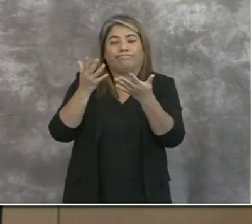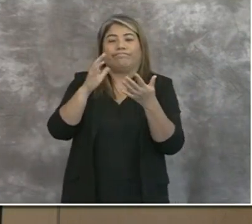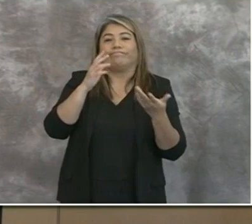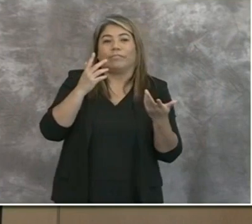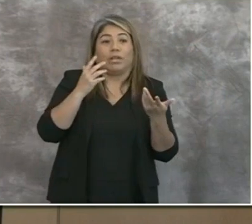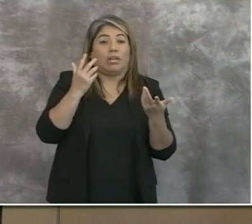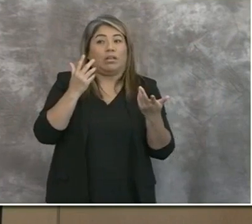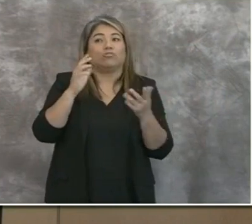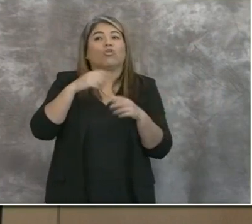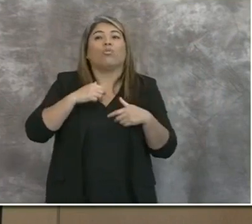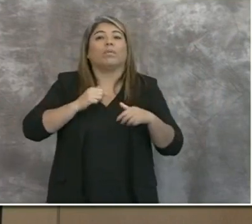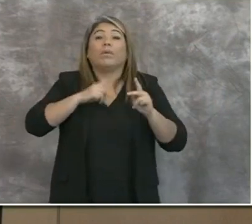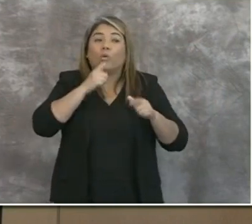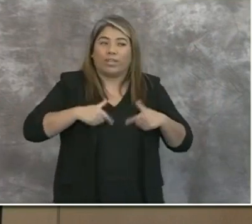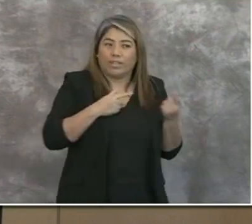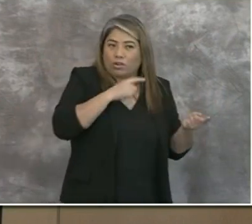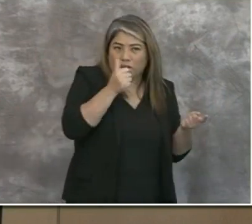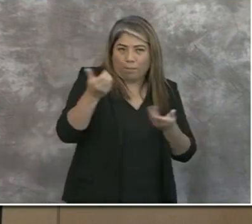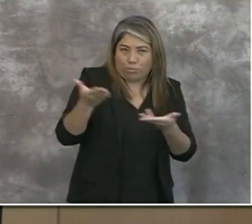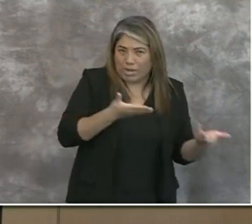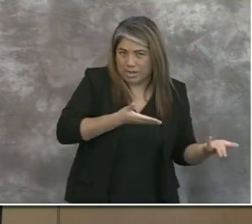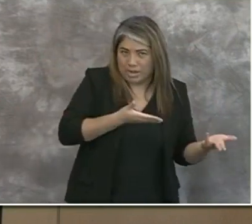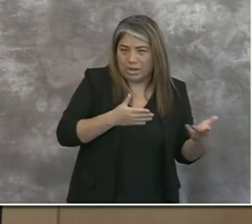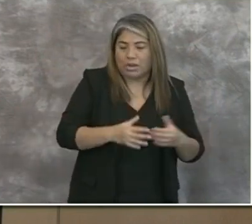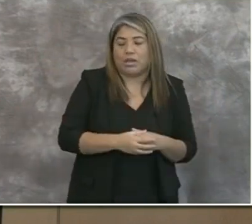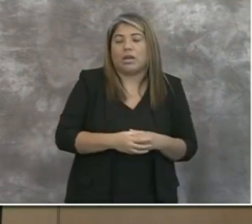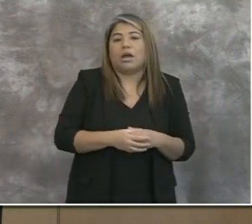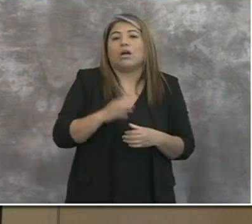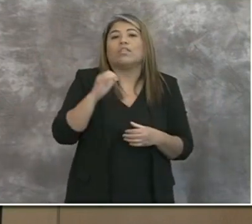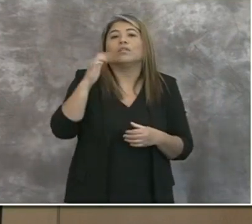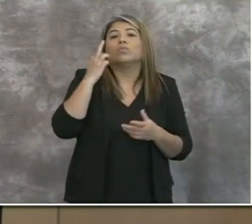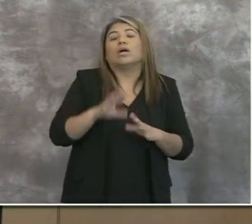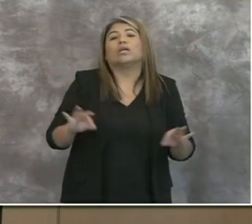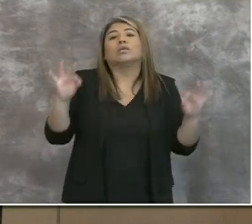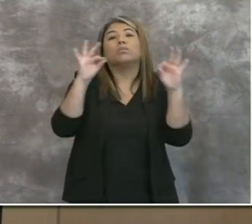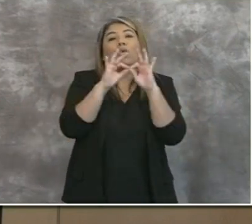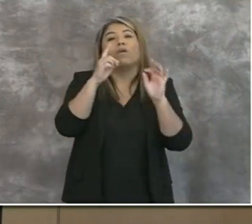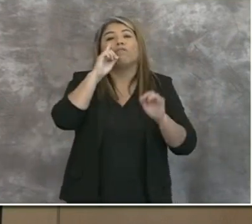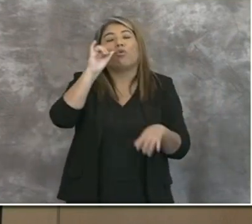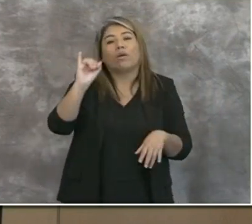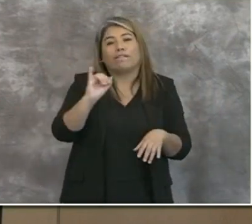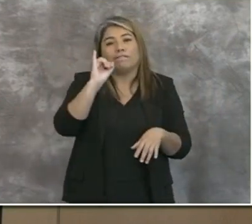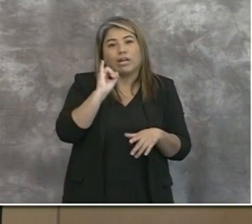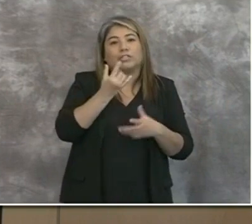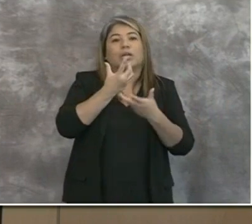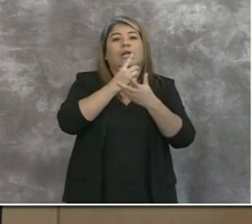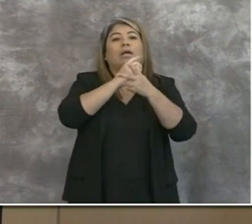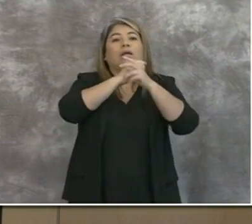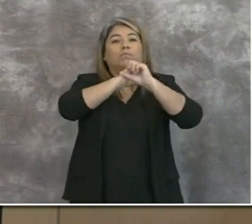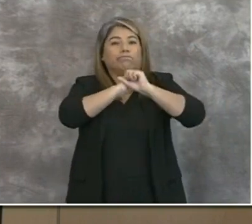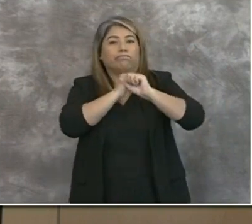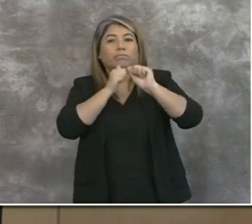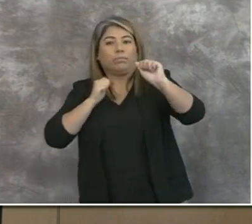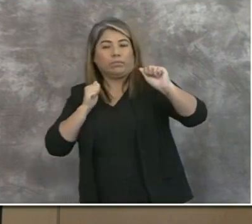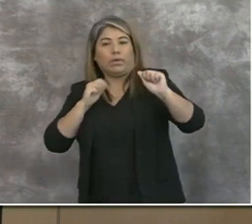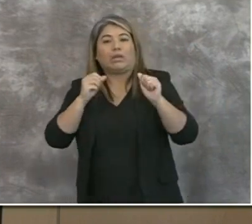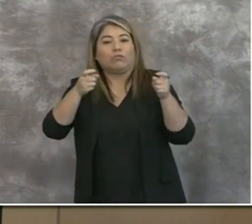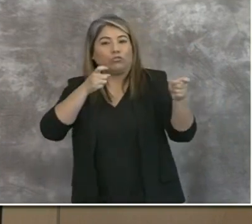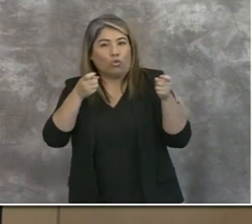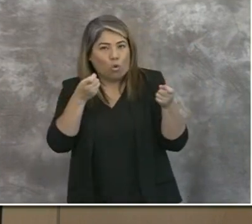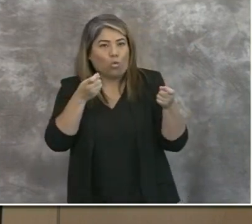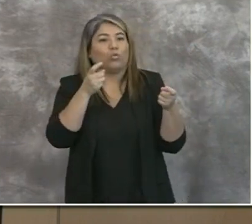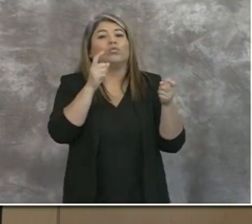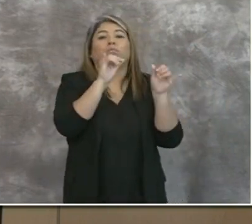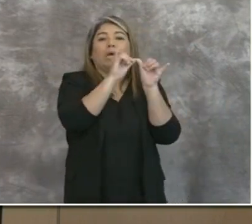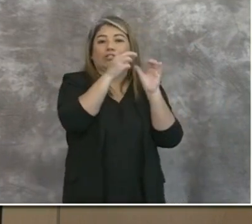they're not bringing it in. So that's why it's very important for infection prevention and control measures to be in